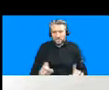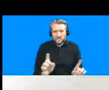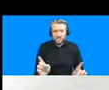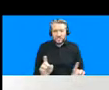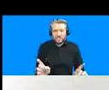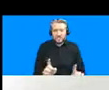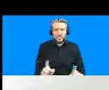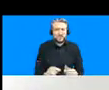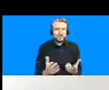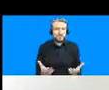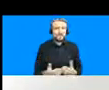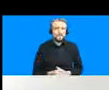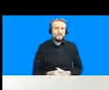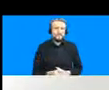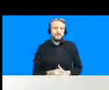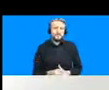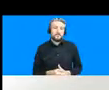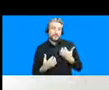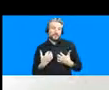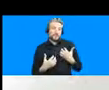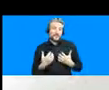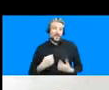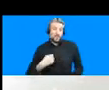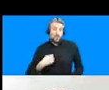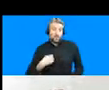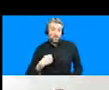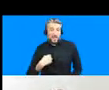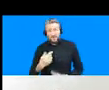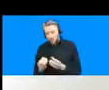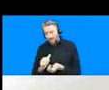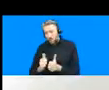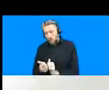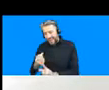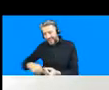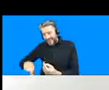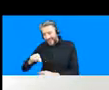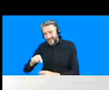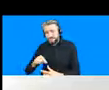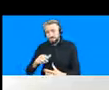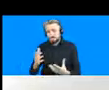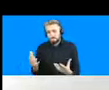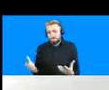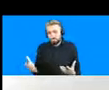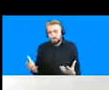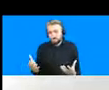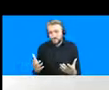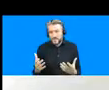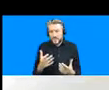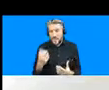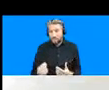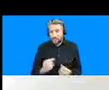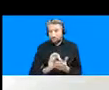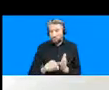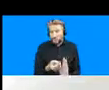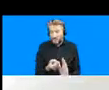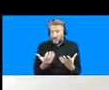one of uh an interesting way in which we sort of my colleagues and i tried to get around this was for a project that i'm currently